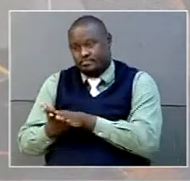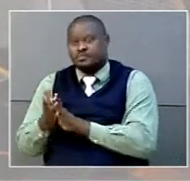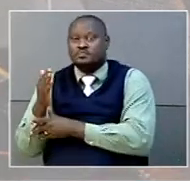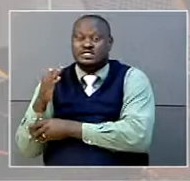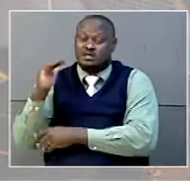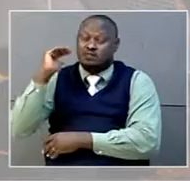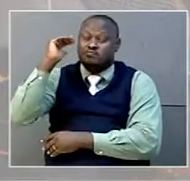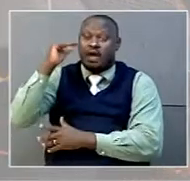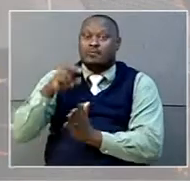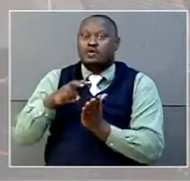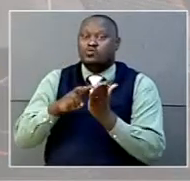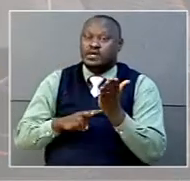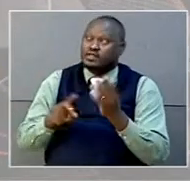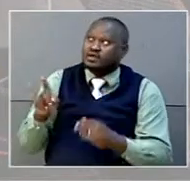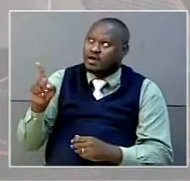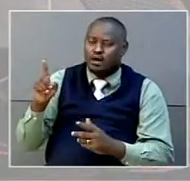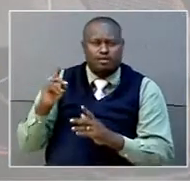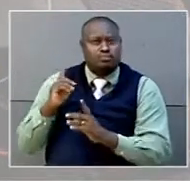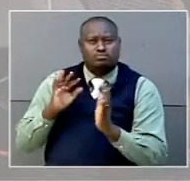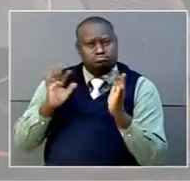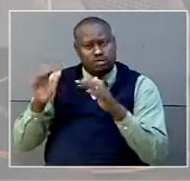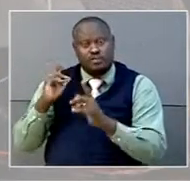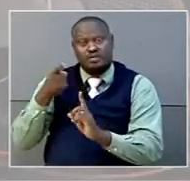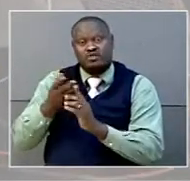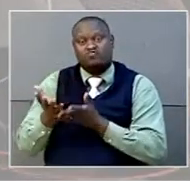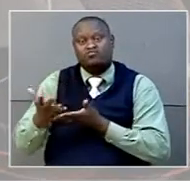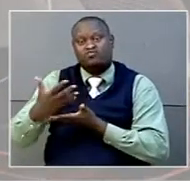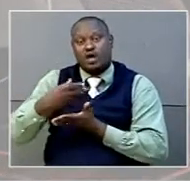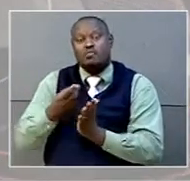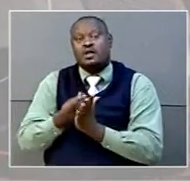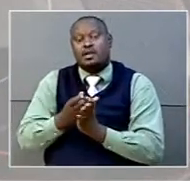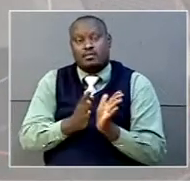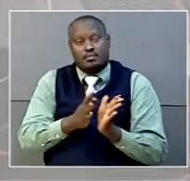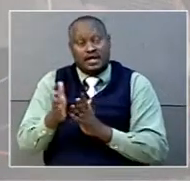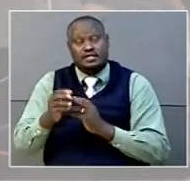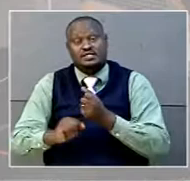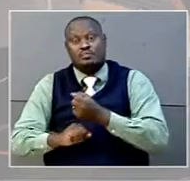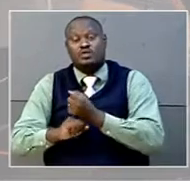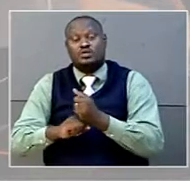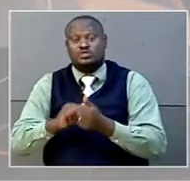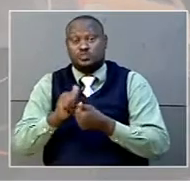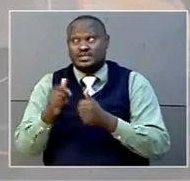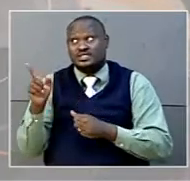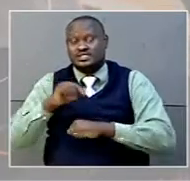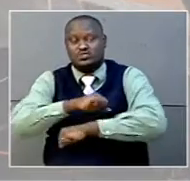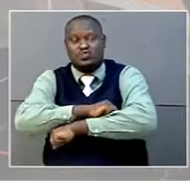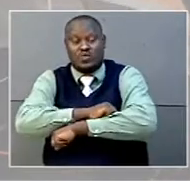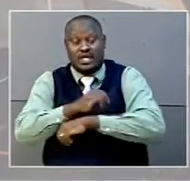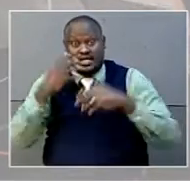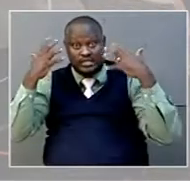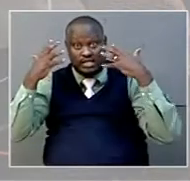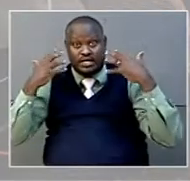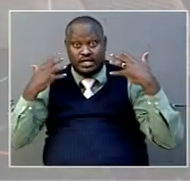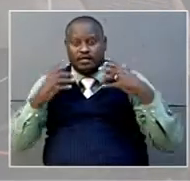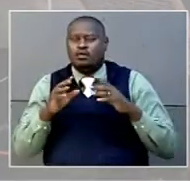Dr. Hakan Arugunda during a fundraising dinner and lunch of a drive to support sports in Ntare school. The function was held